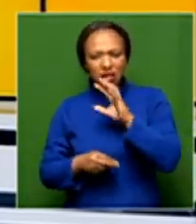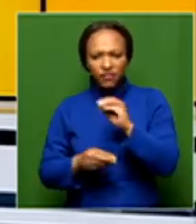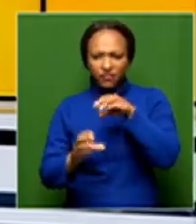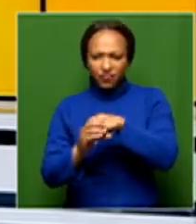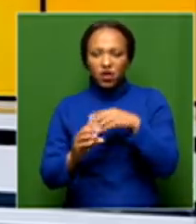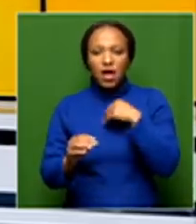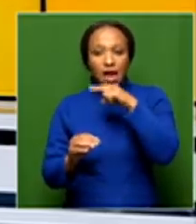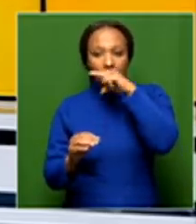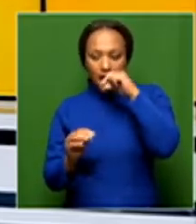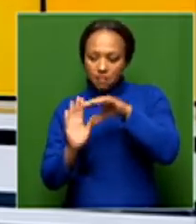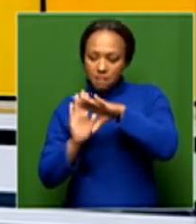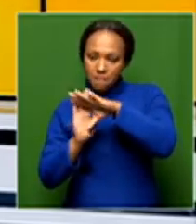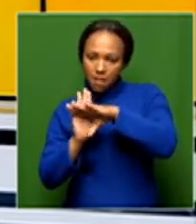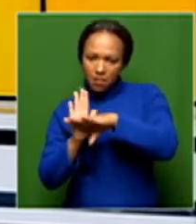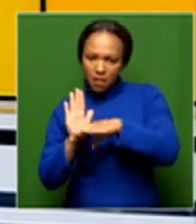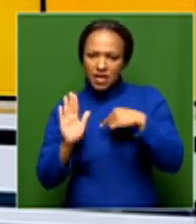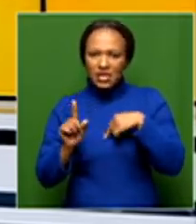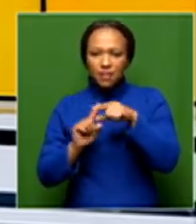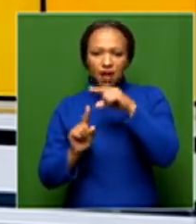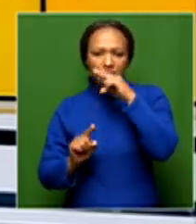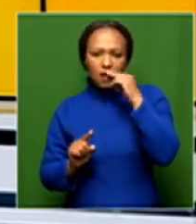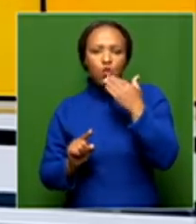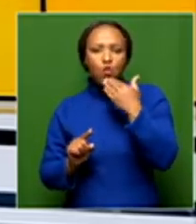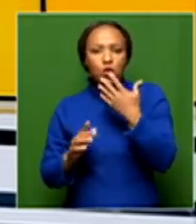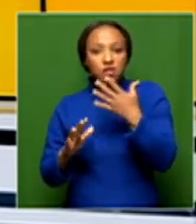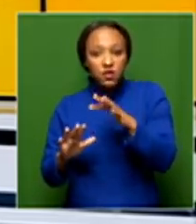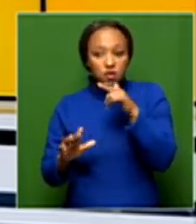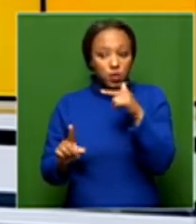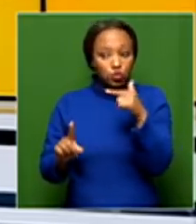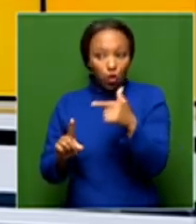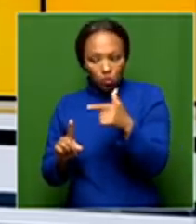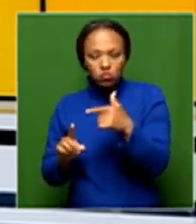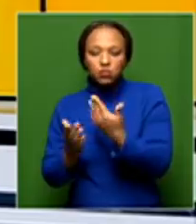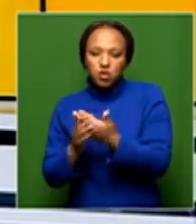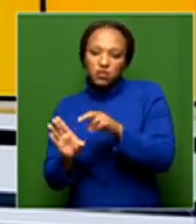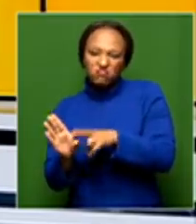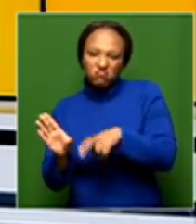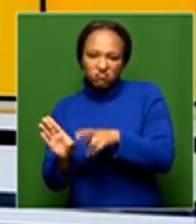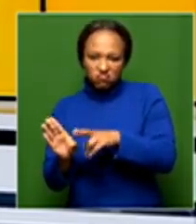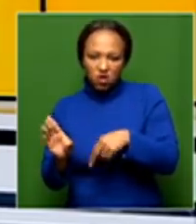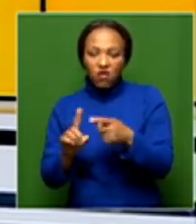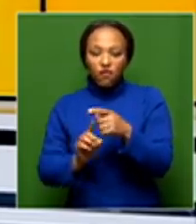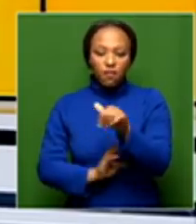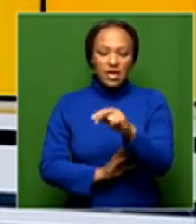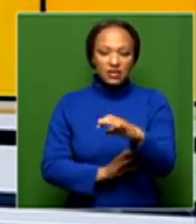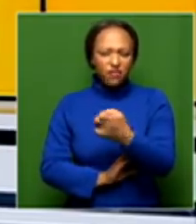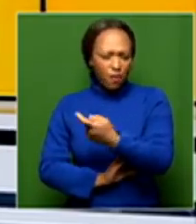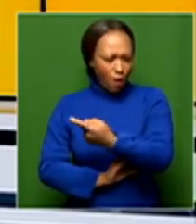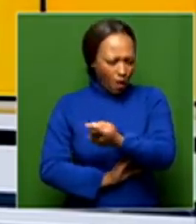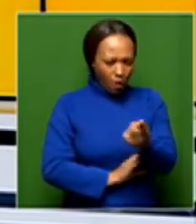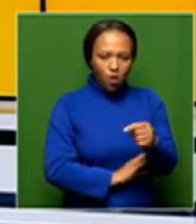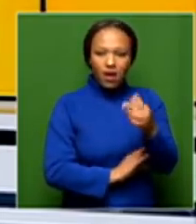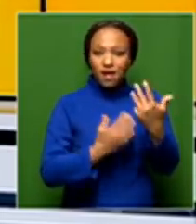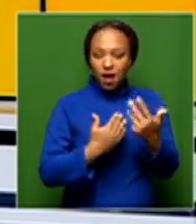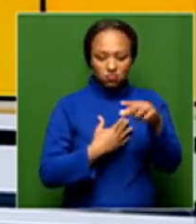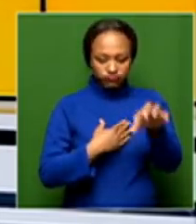contains the names and information of those to be told to step aside by the party from all of the nine